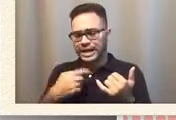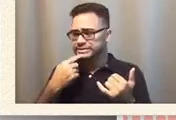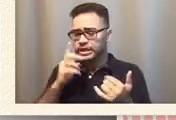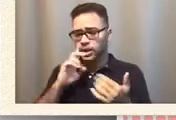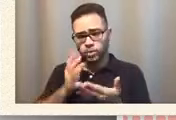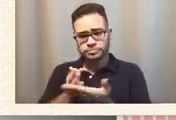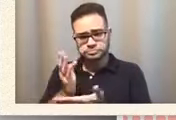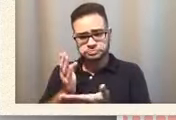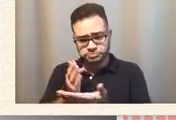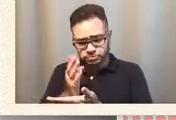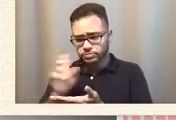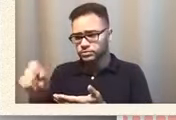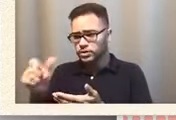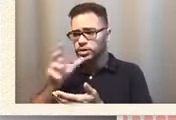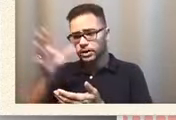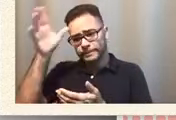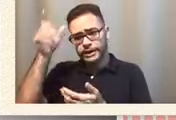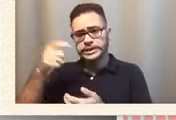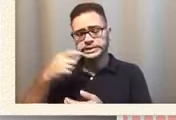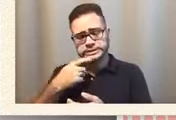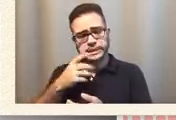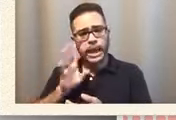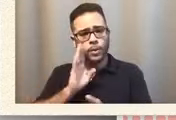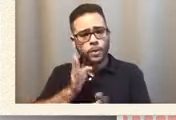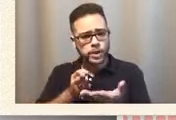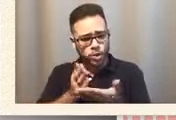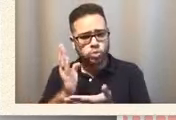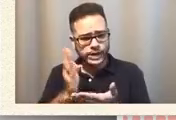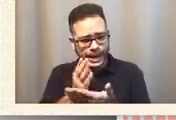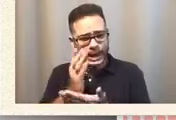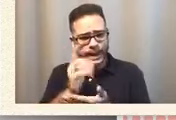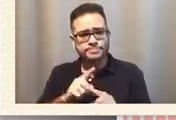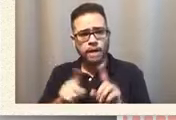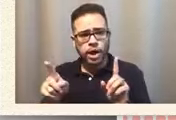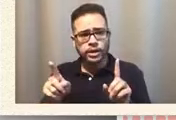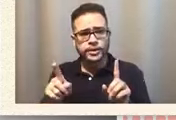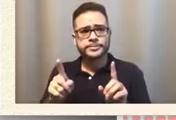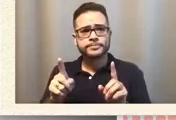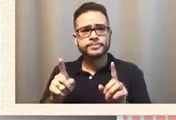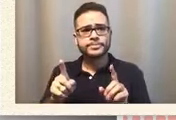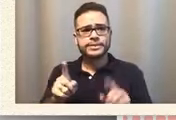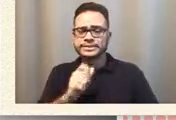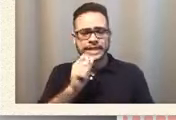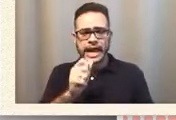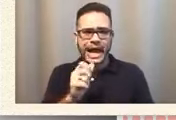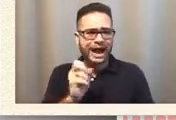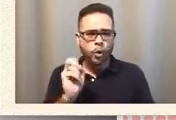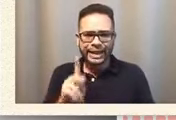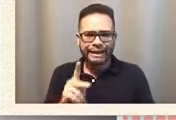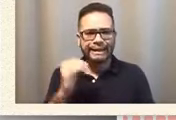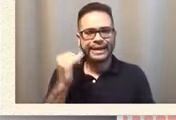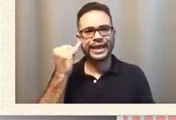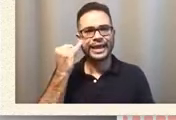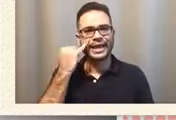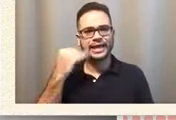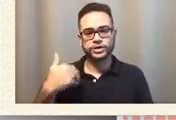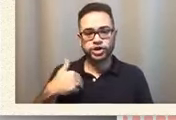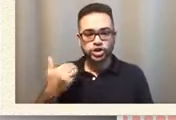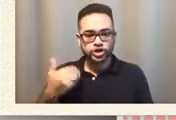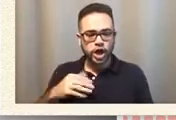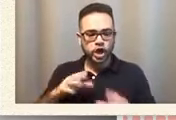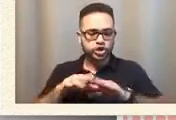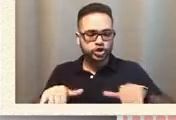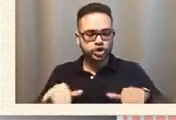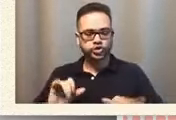parents it will be okay but it's not okay i would say when when younger kids are like like